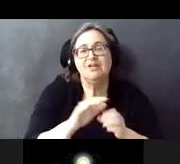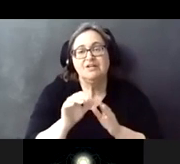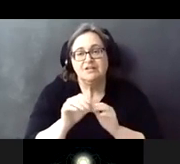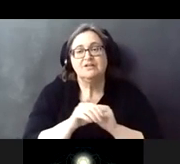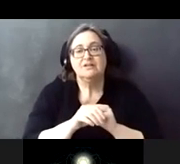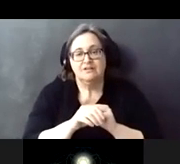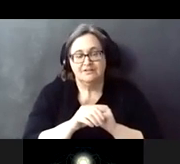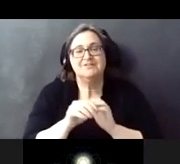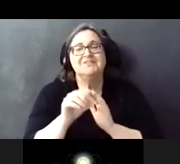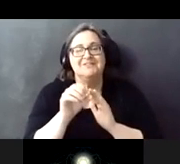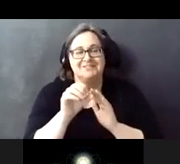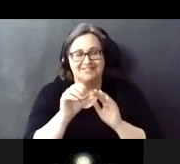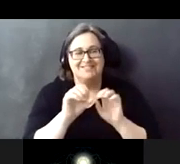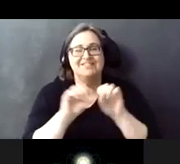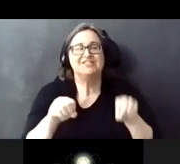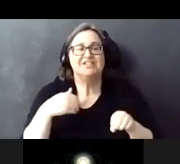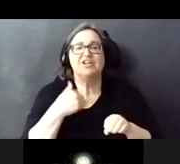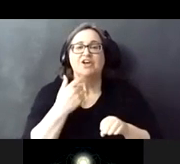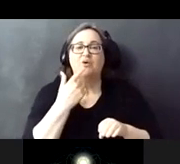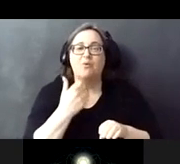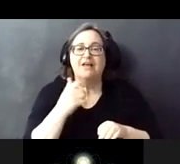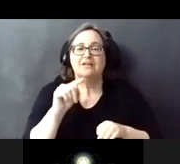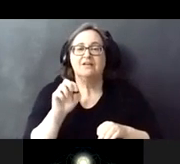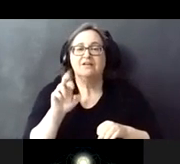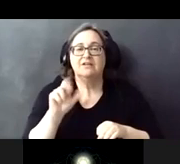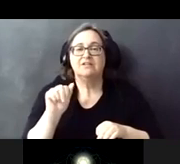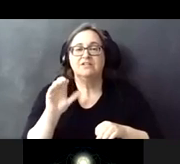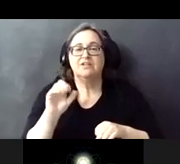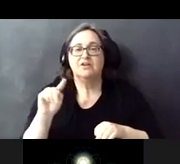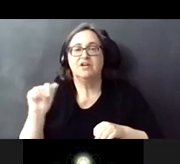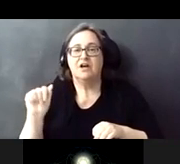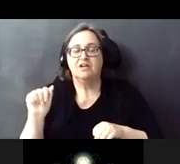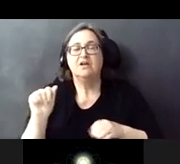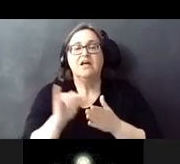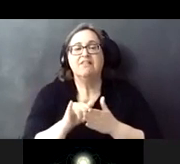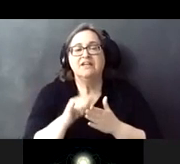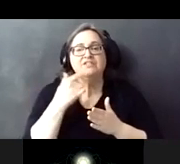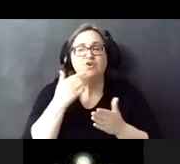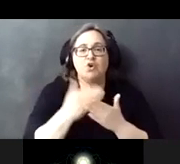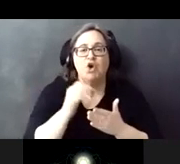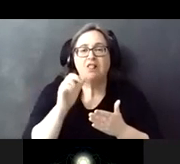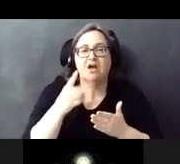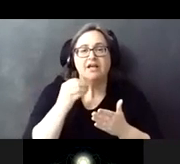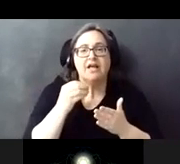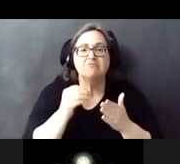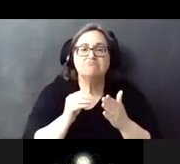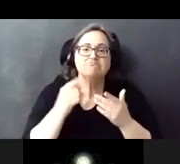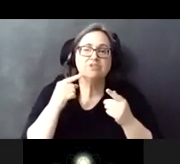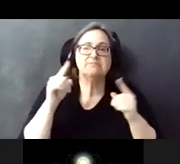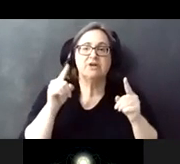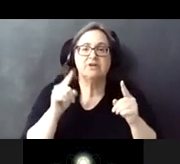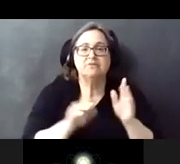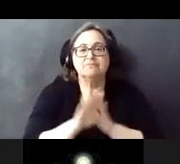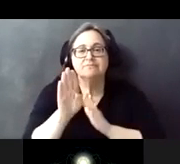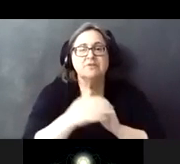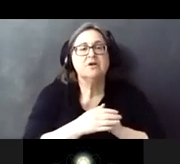features a red terracotta cladding that symbolizes the colorful good luck and prosperity that is recognized in the Asian culture. The